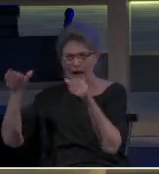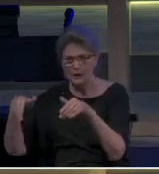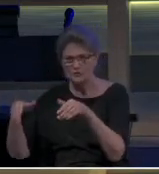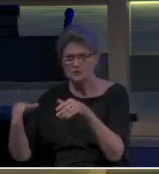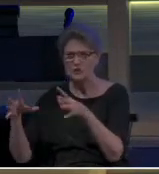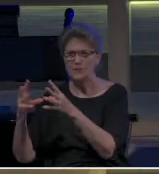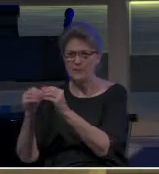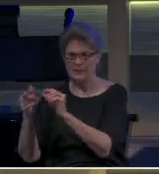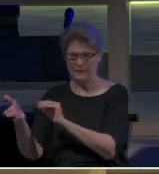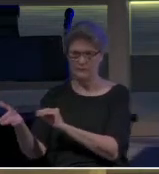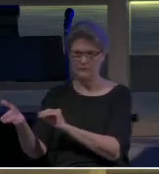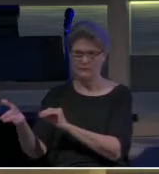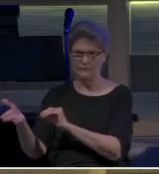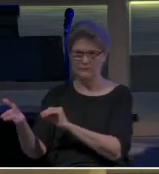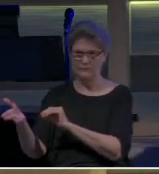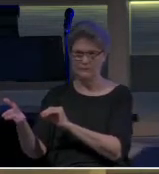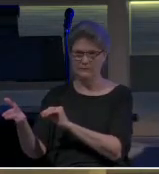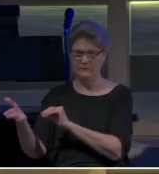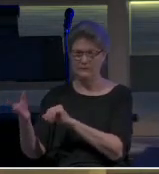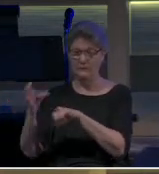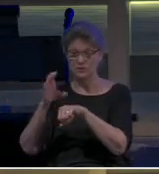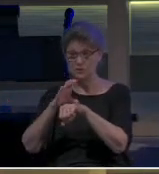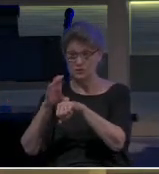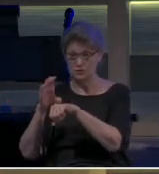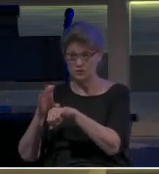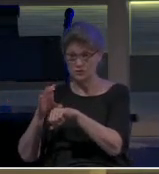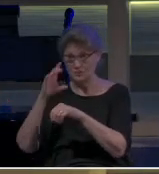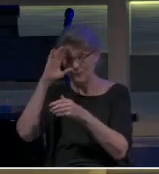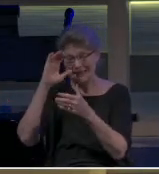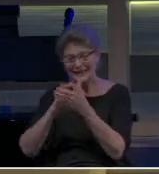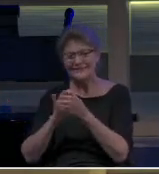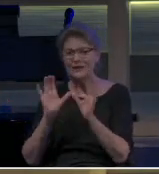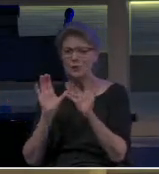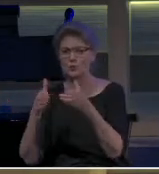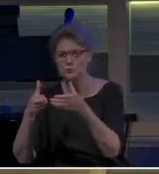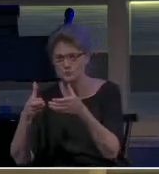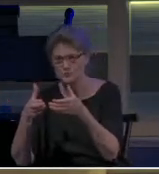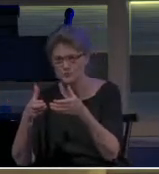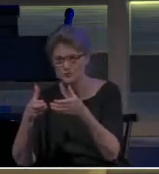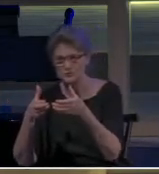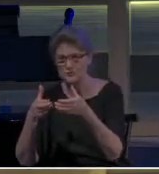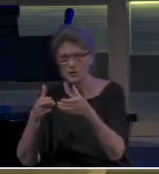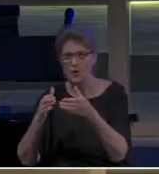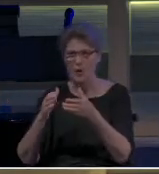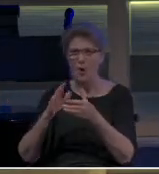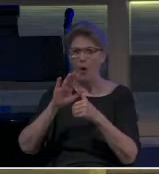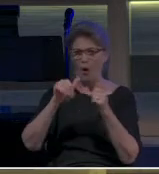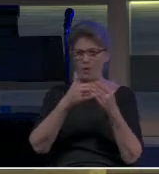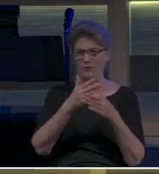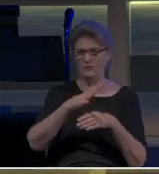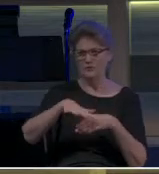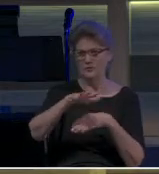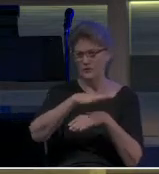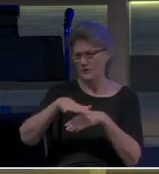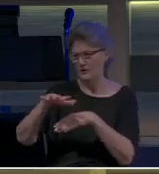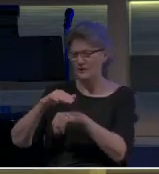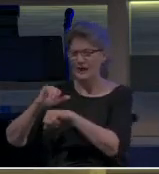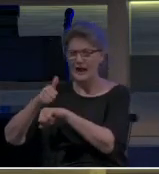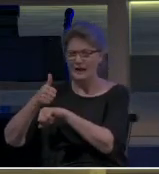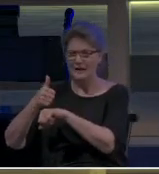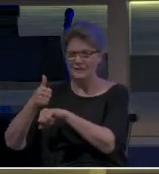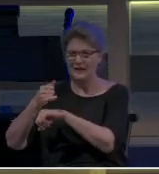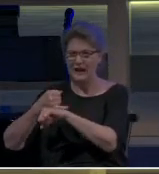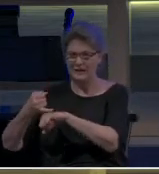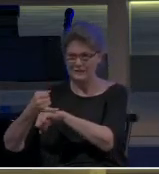have to think, he says, there are churches, there are believing communities all over the island that Titus